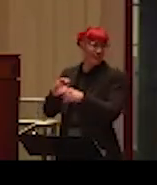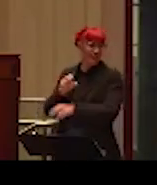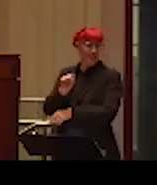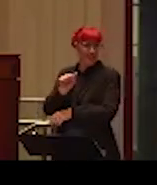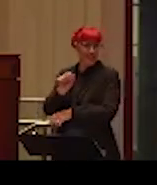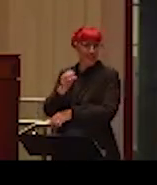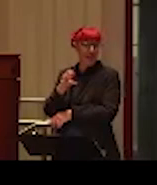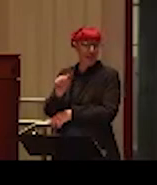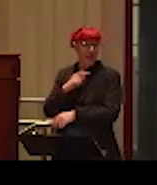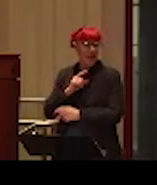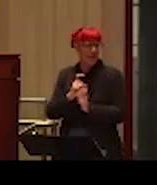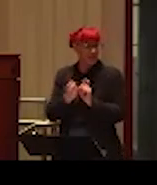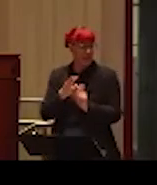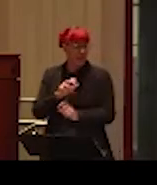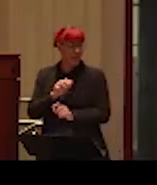over to Sasha.